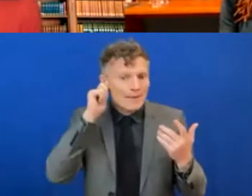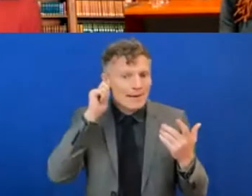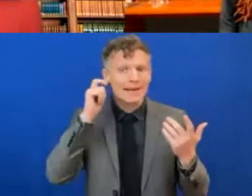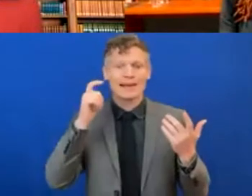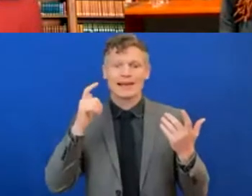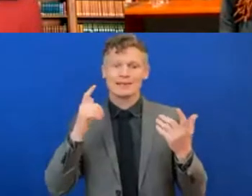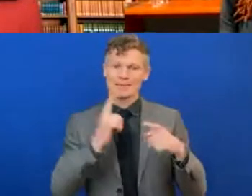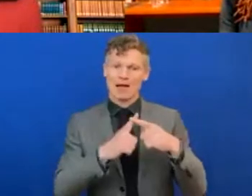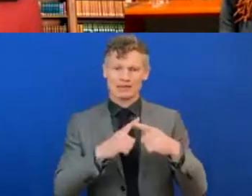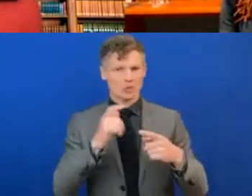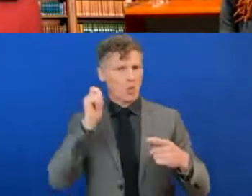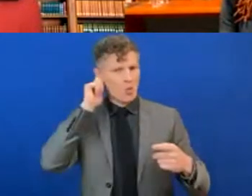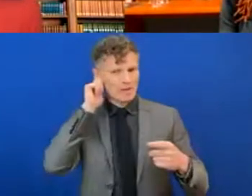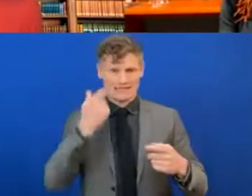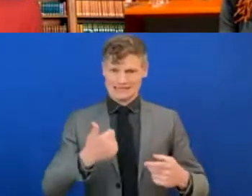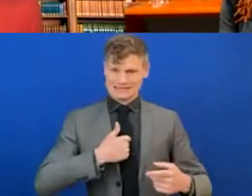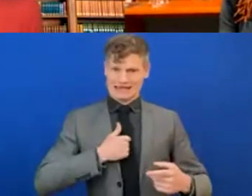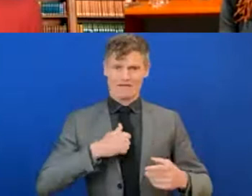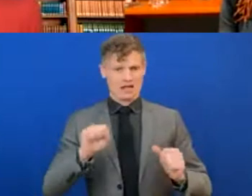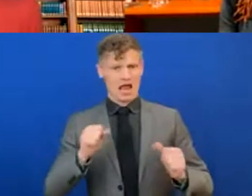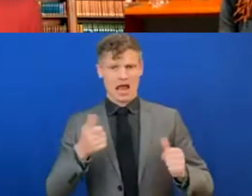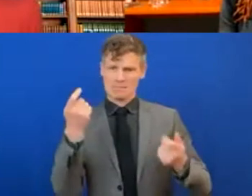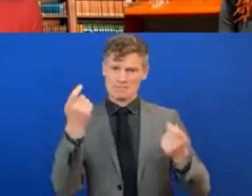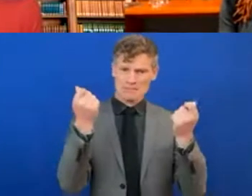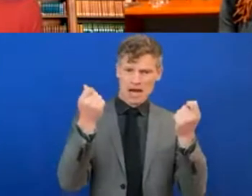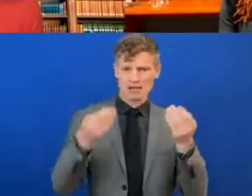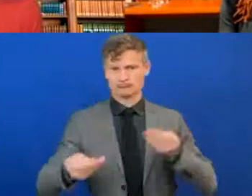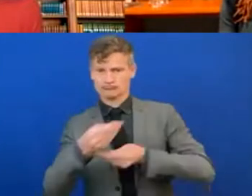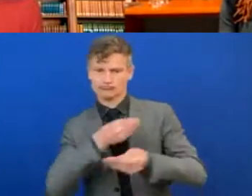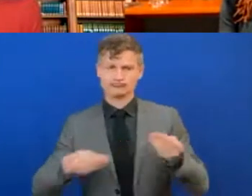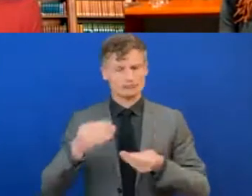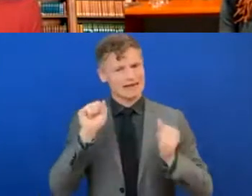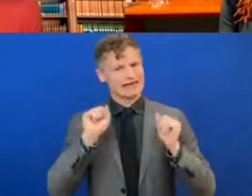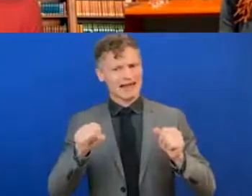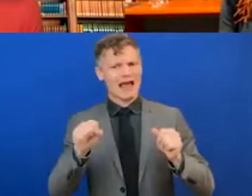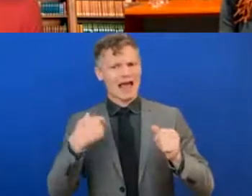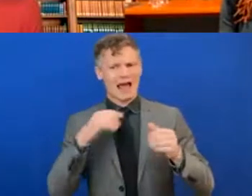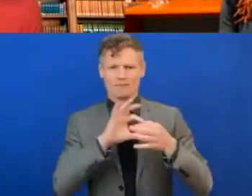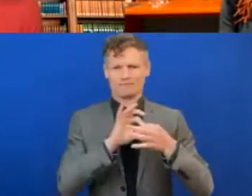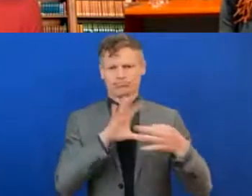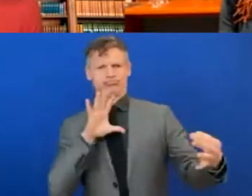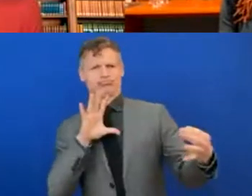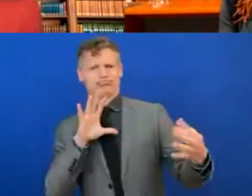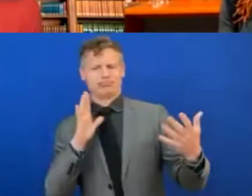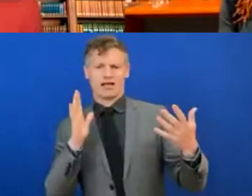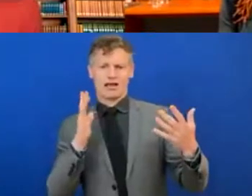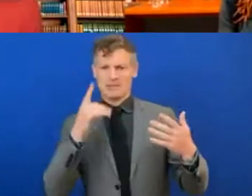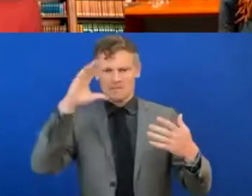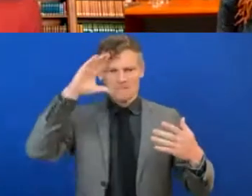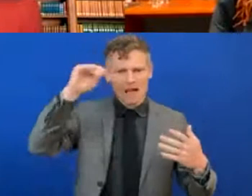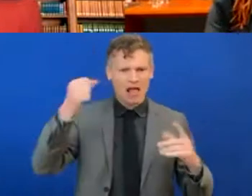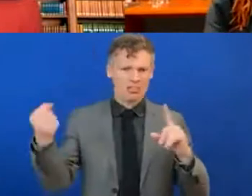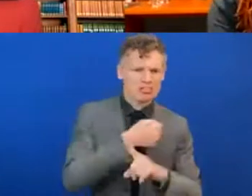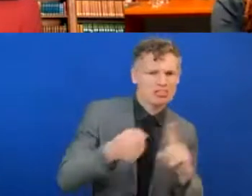When women are financially autonomous, they also can escape gender-based violence. So, this